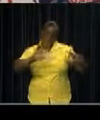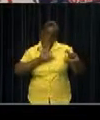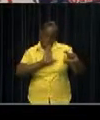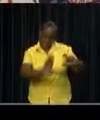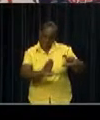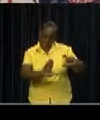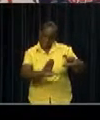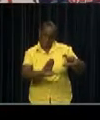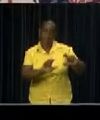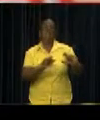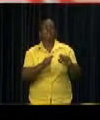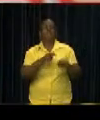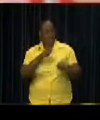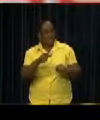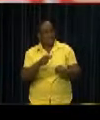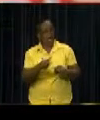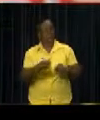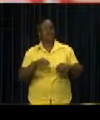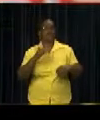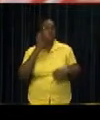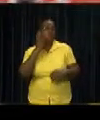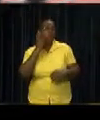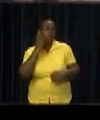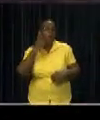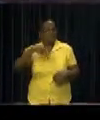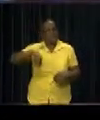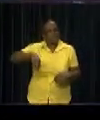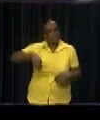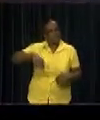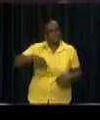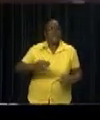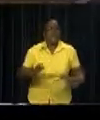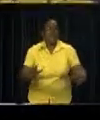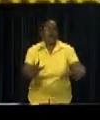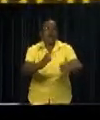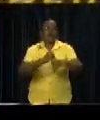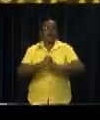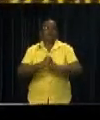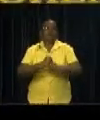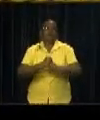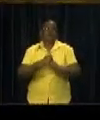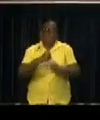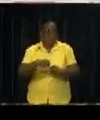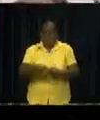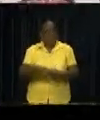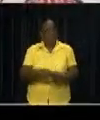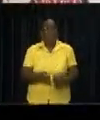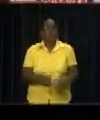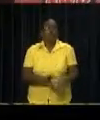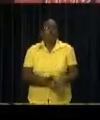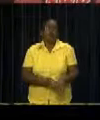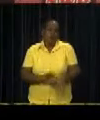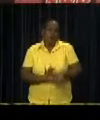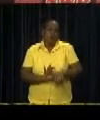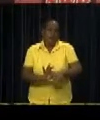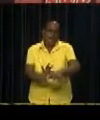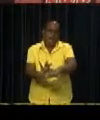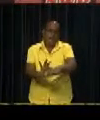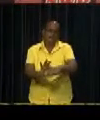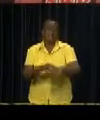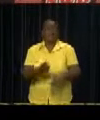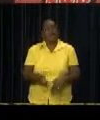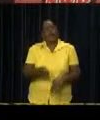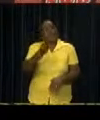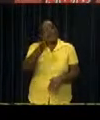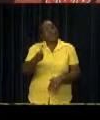a list of tips were distributed by the National Water Rescue. The organization specializes in educating lifeguards